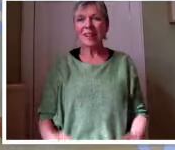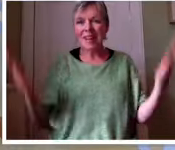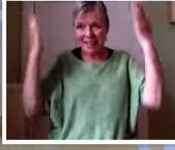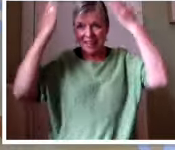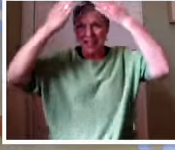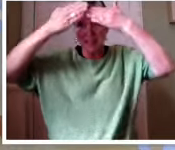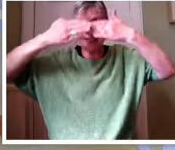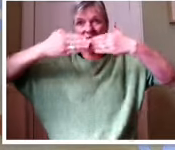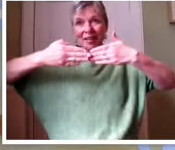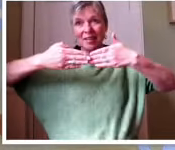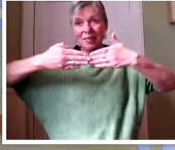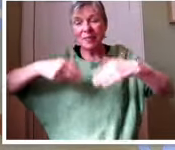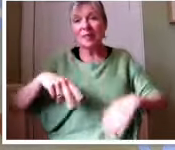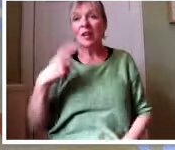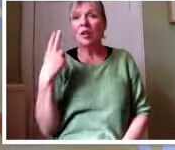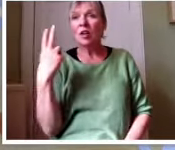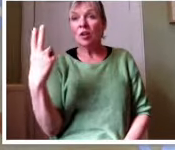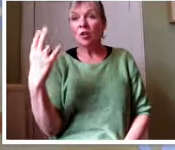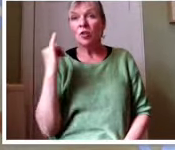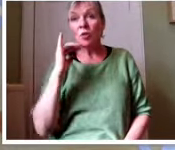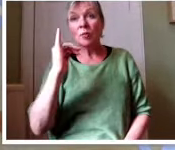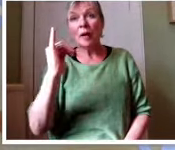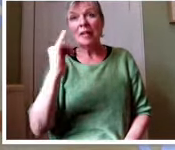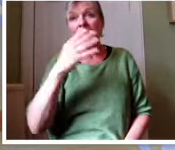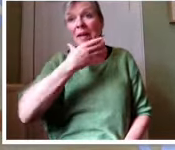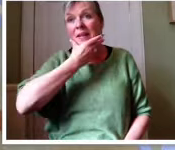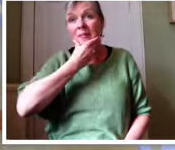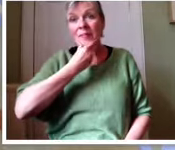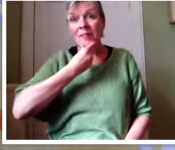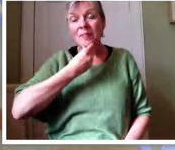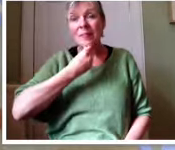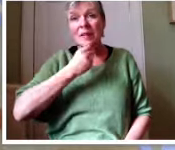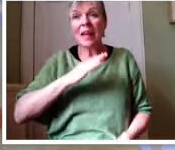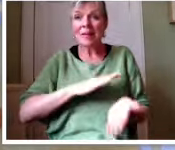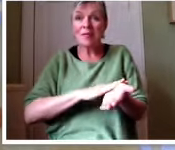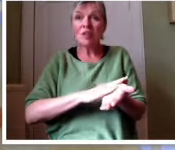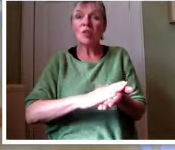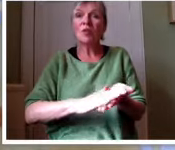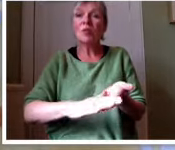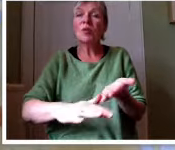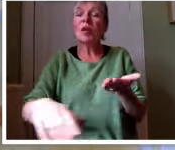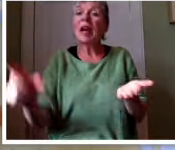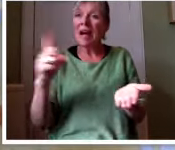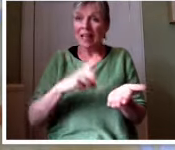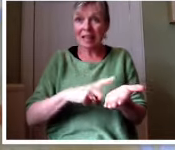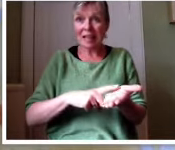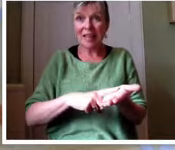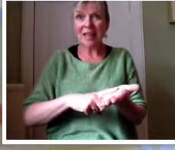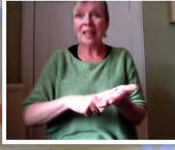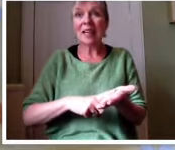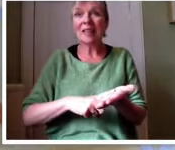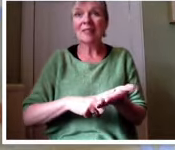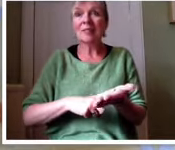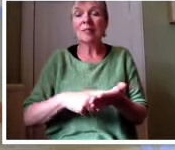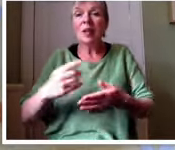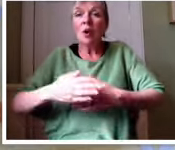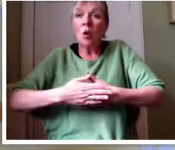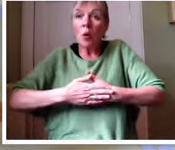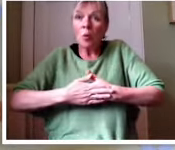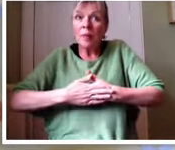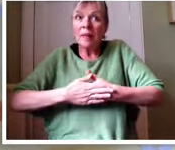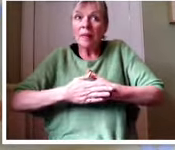Dead of night, two bad men, Hefty Hugh and Lanky Len,